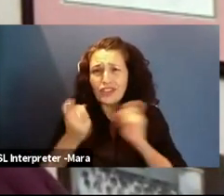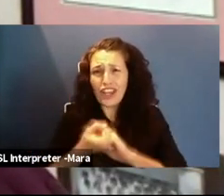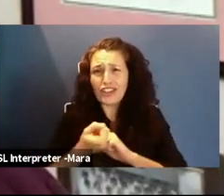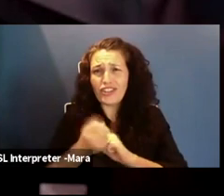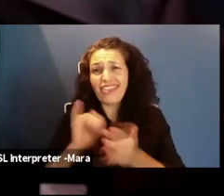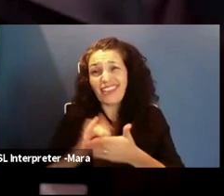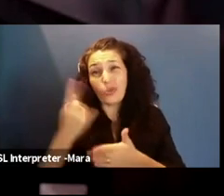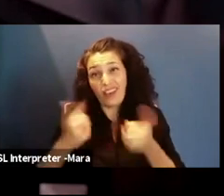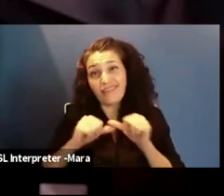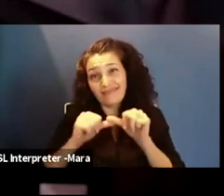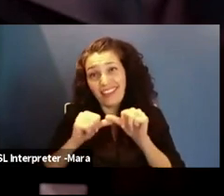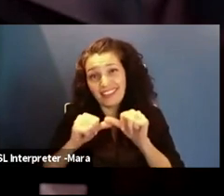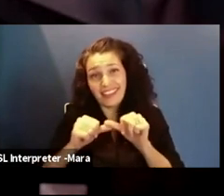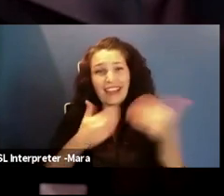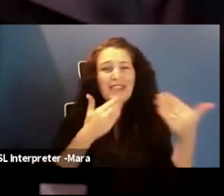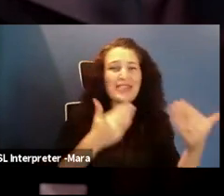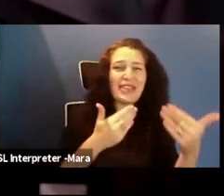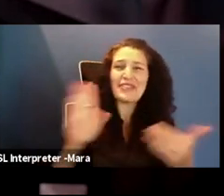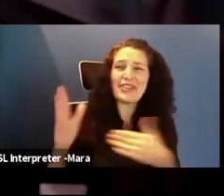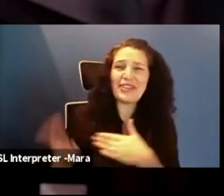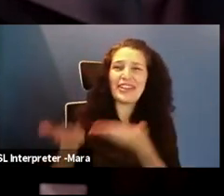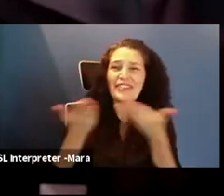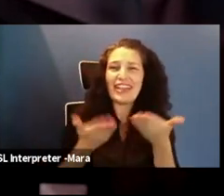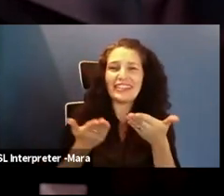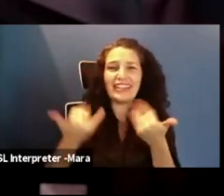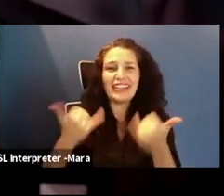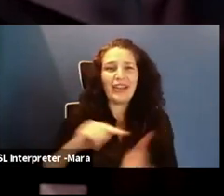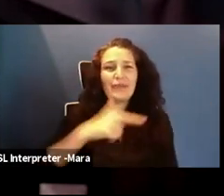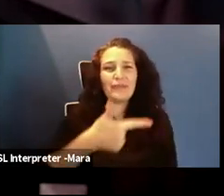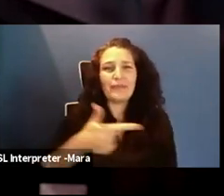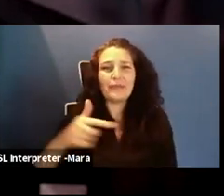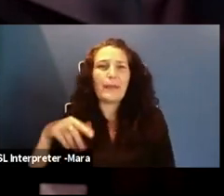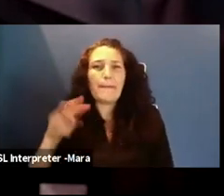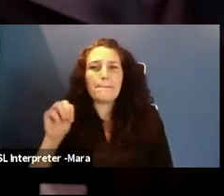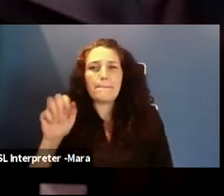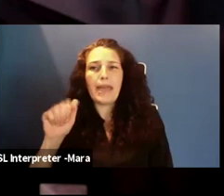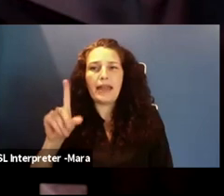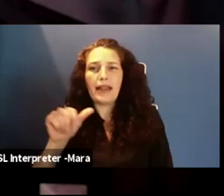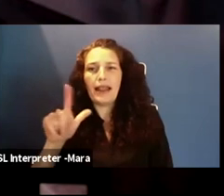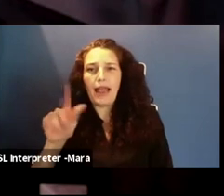Thank you for the great advice. I'm going to go ahead and pass it to Madeline to introduce our next speaker.